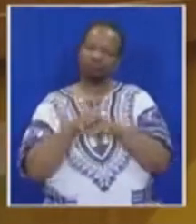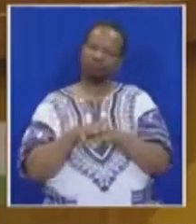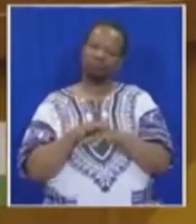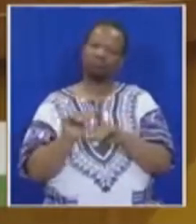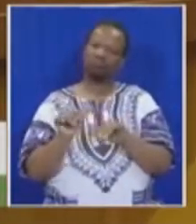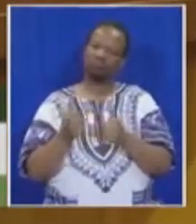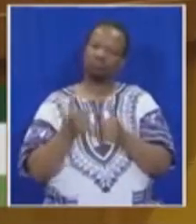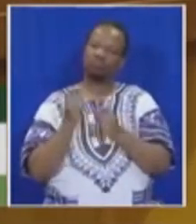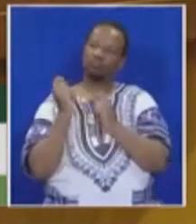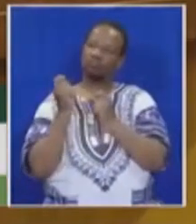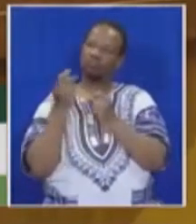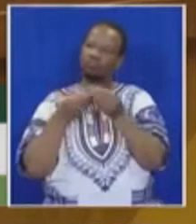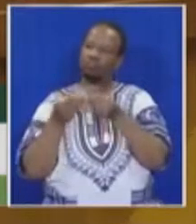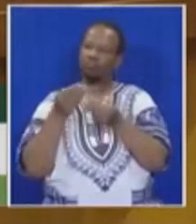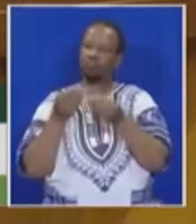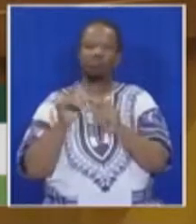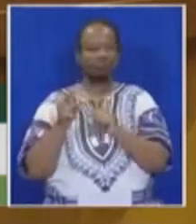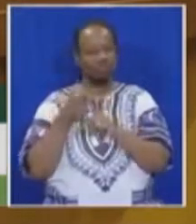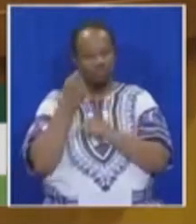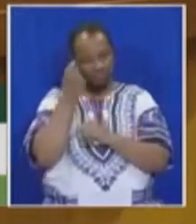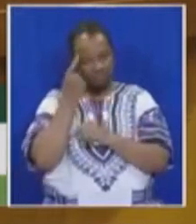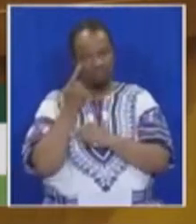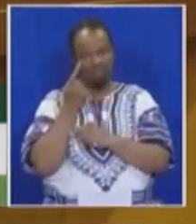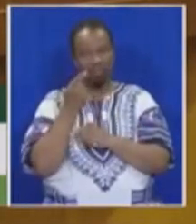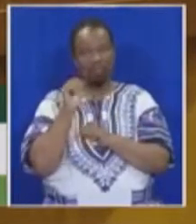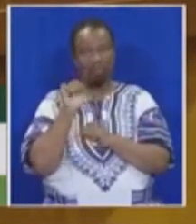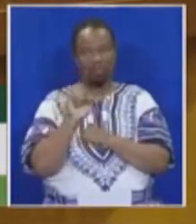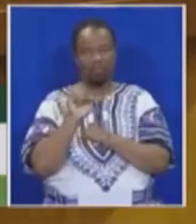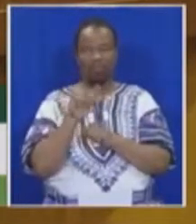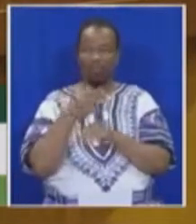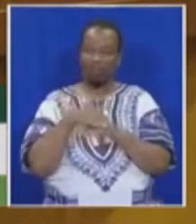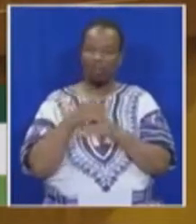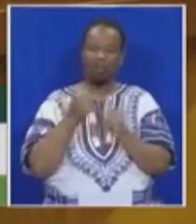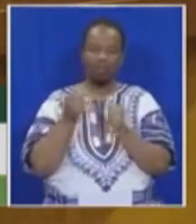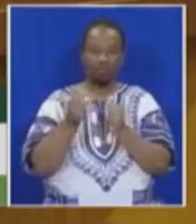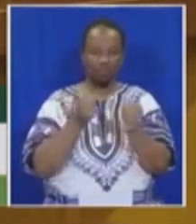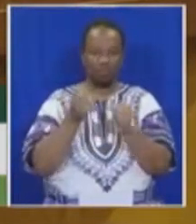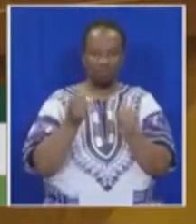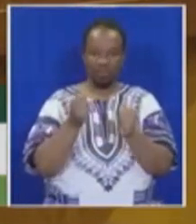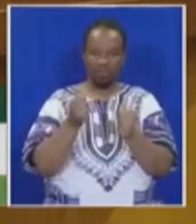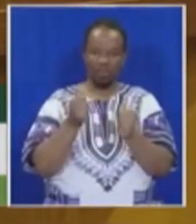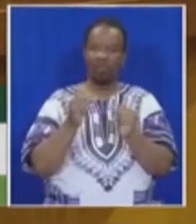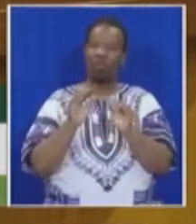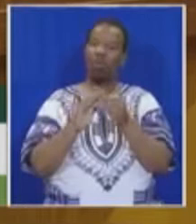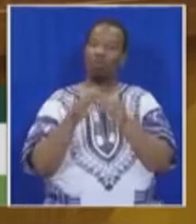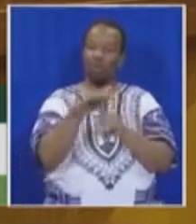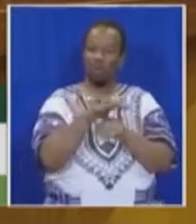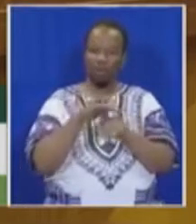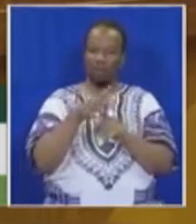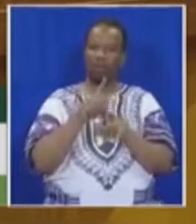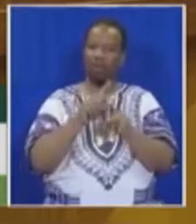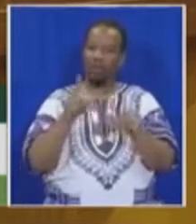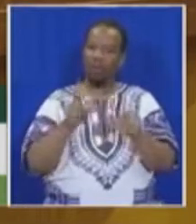rural economy. This, we understand, must include the creation of jobs in communal areas, expanding commercial